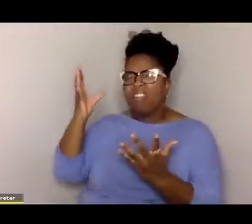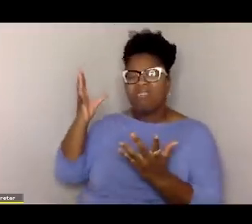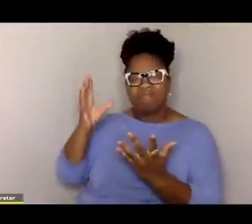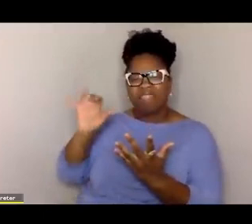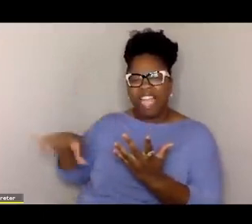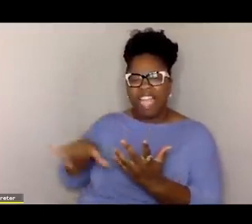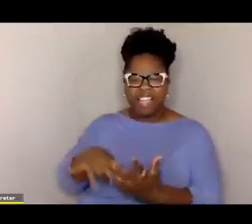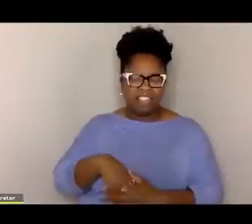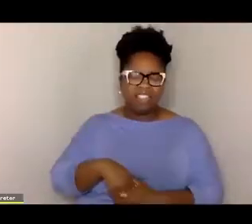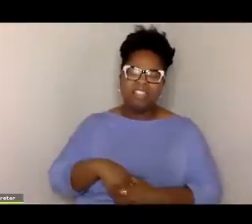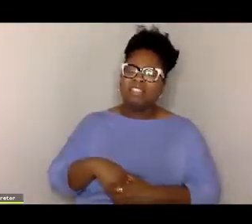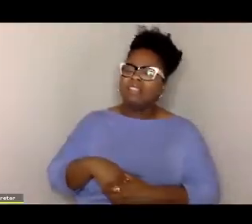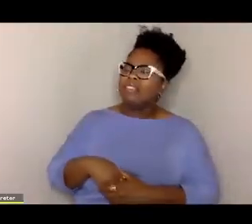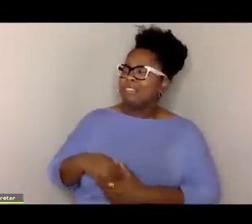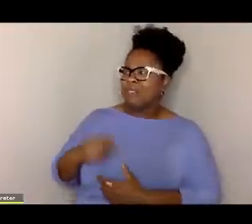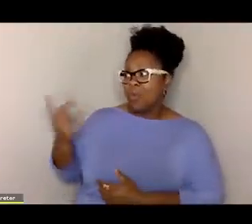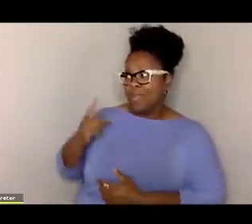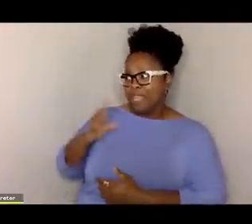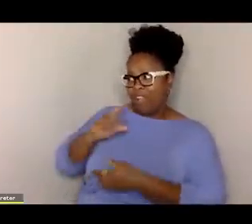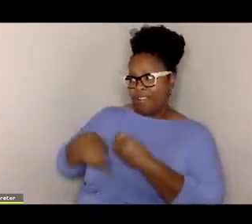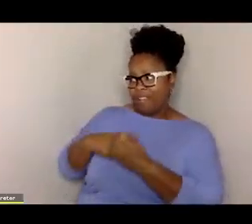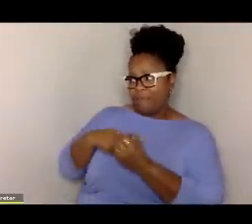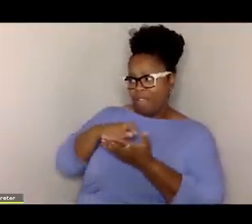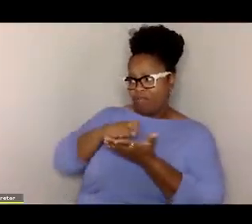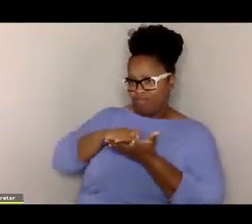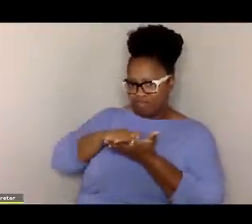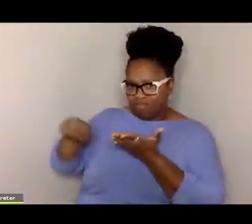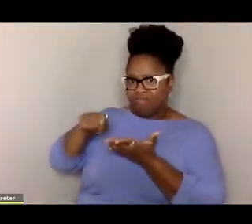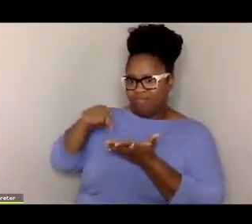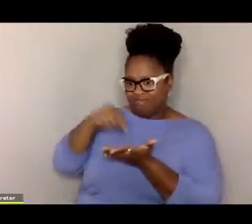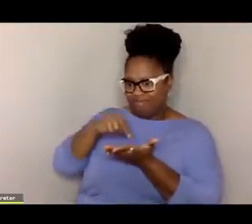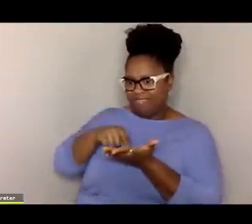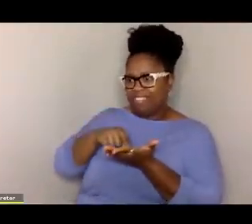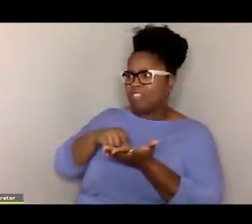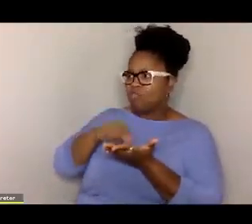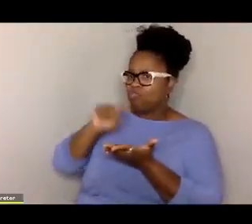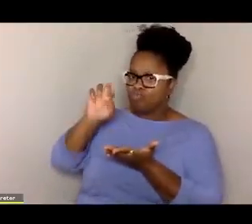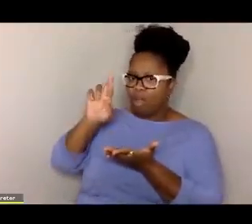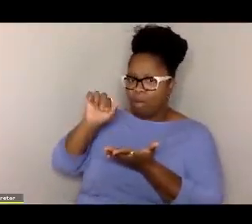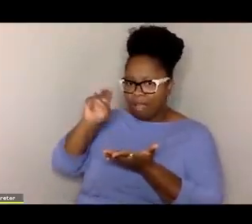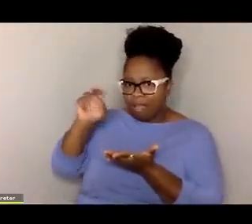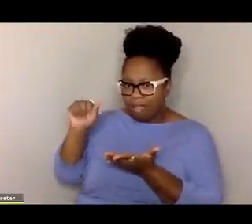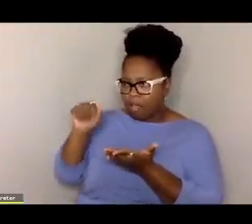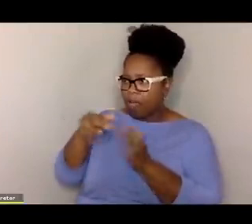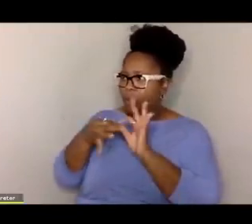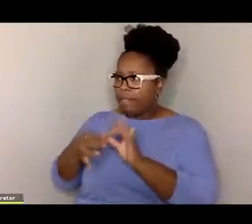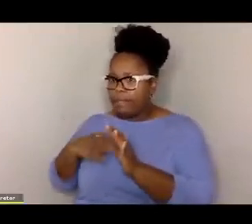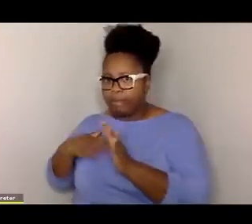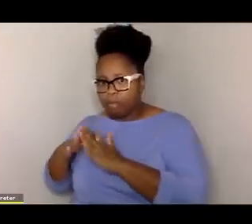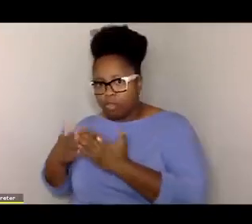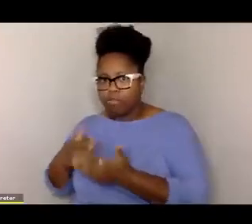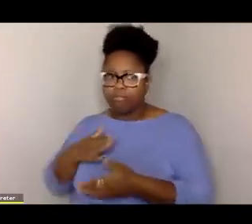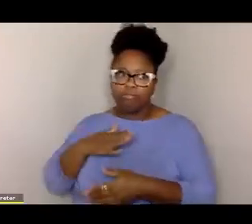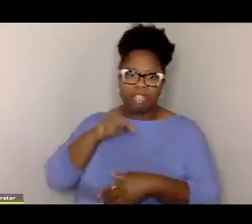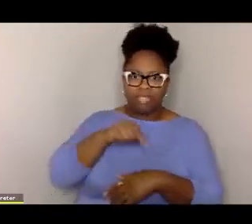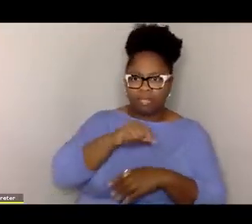know? Yeah. And when we are talking about trauma in this book, and when I talk about trauma in my work, I'm